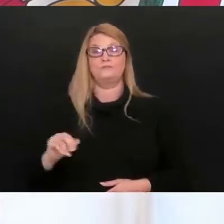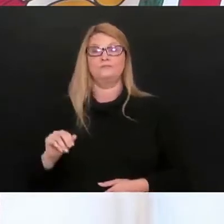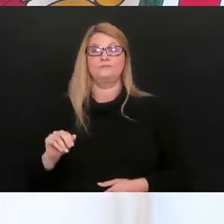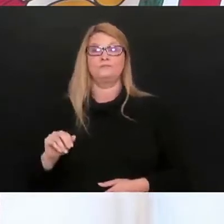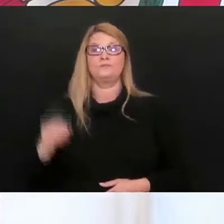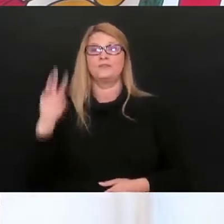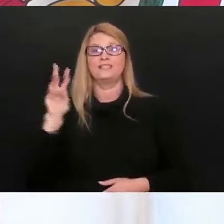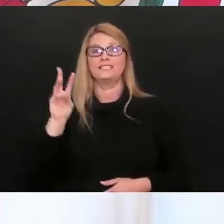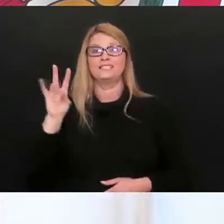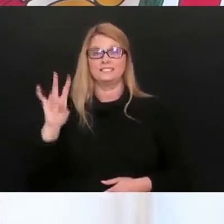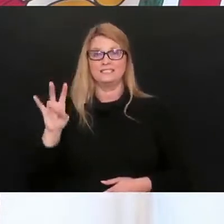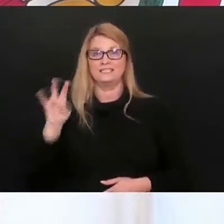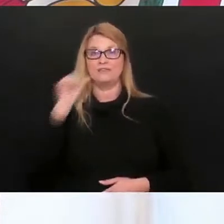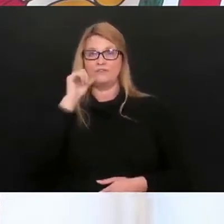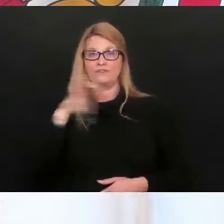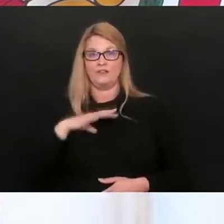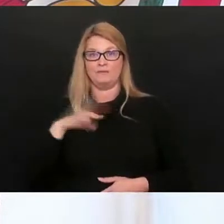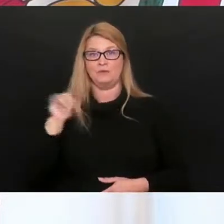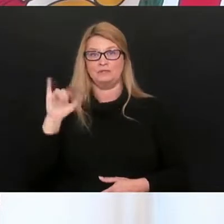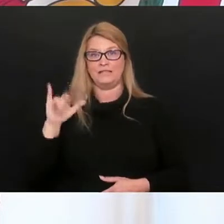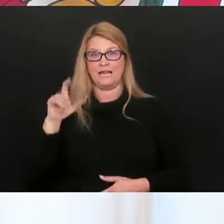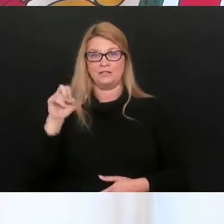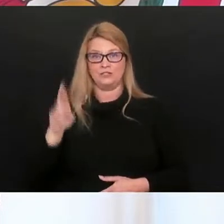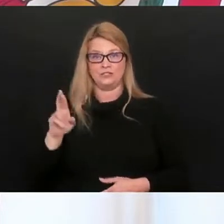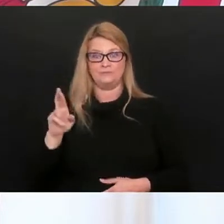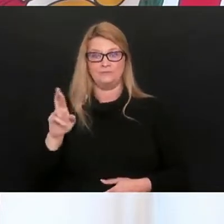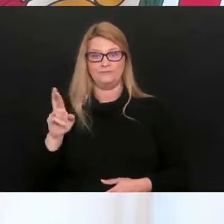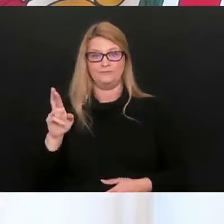a 67-year-old female from Tyler County.